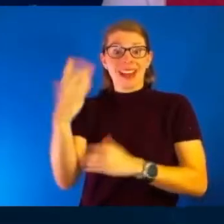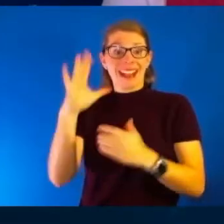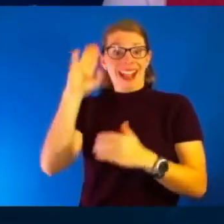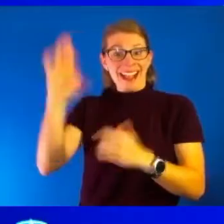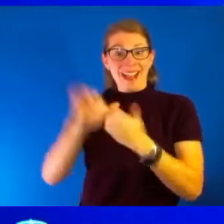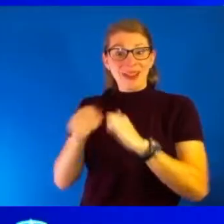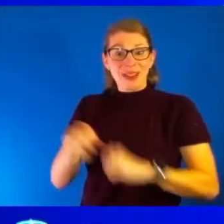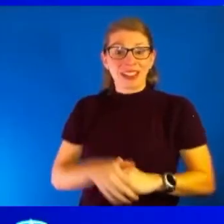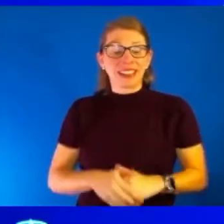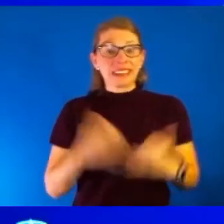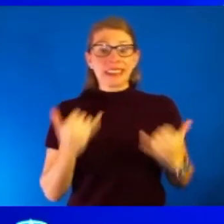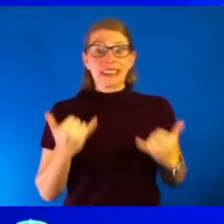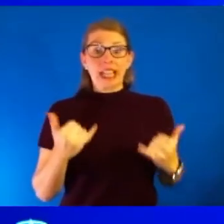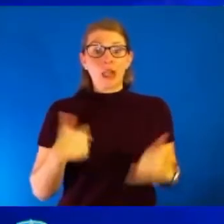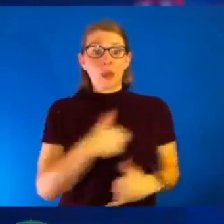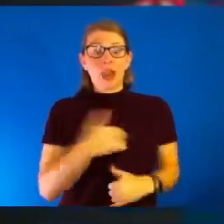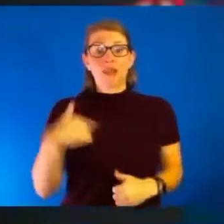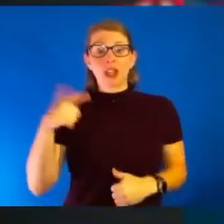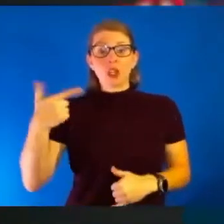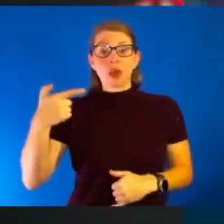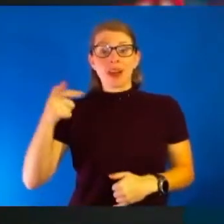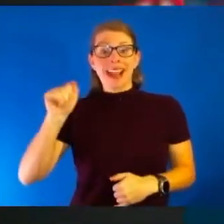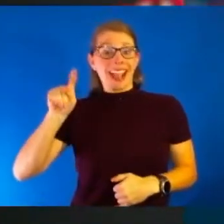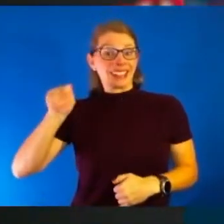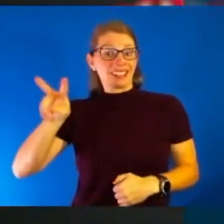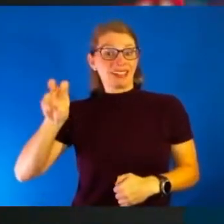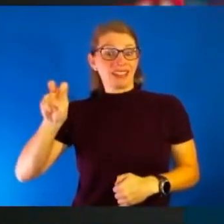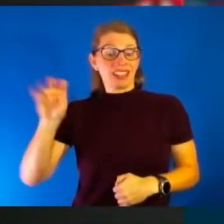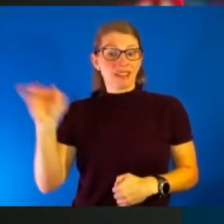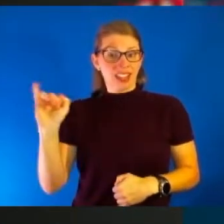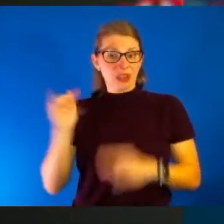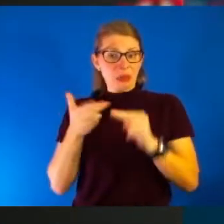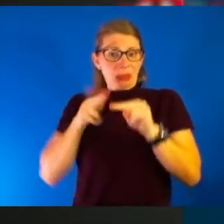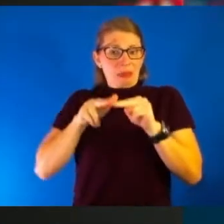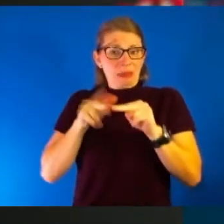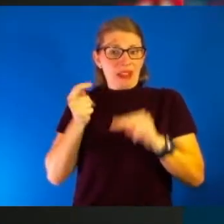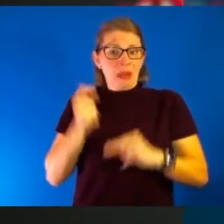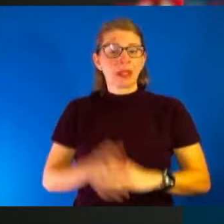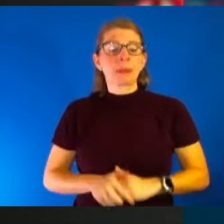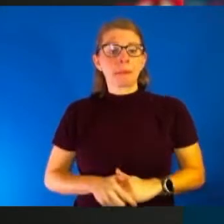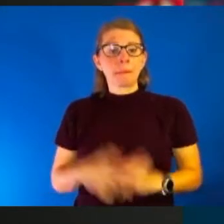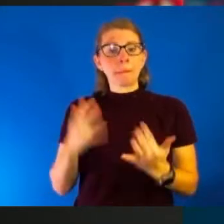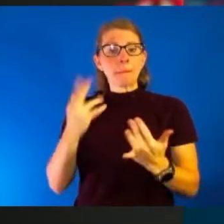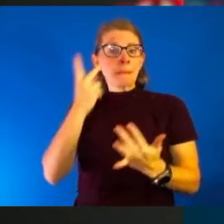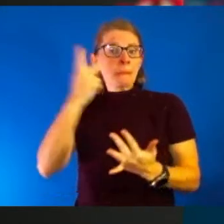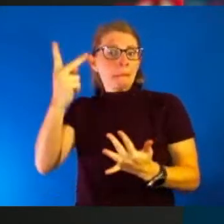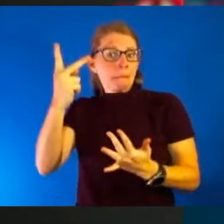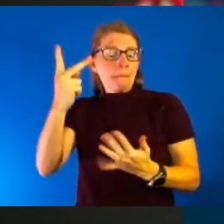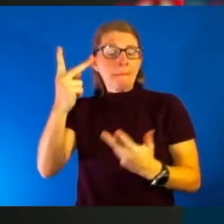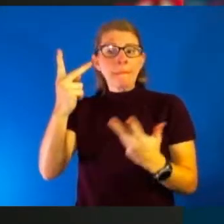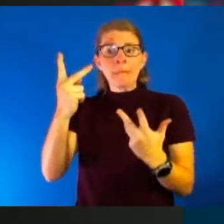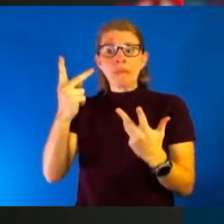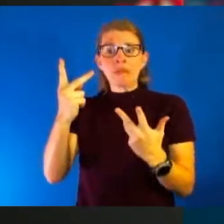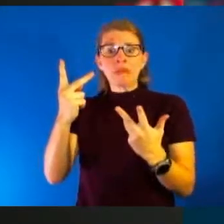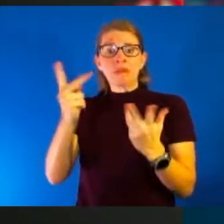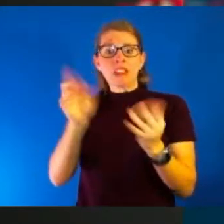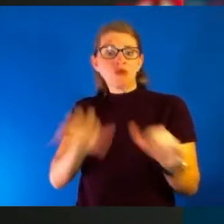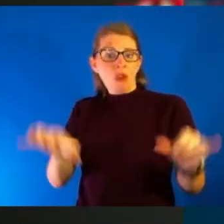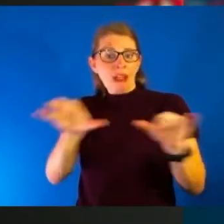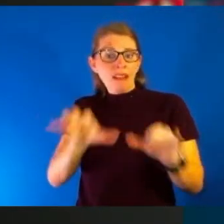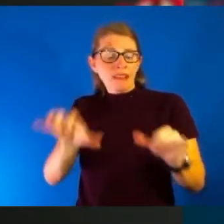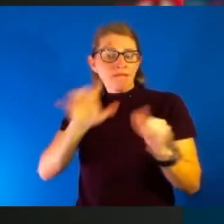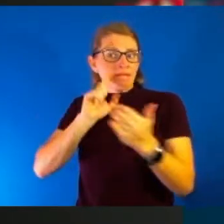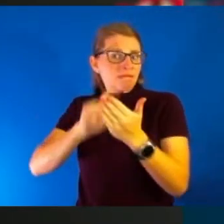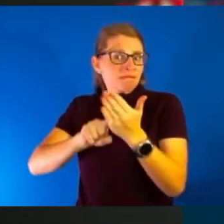we have 21 active infections. It's bumped up a little bit. You know, we have to wait and see what the full trend is. But 21 active